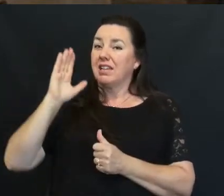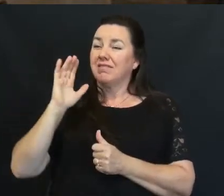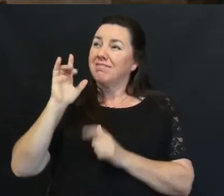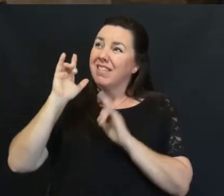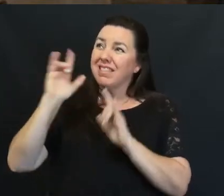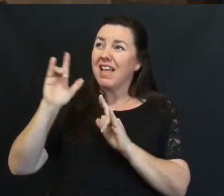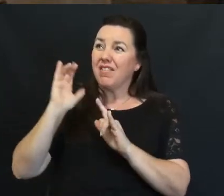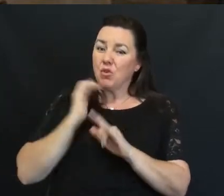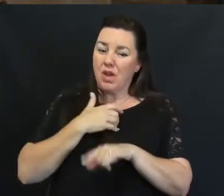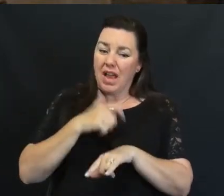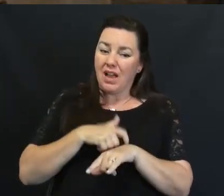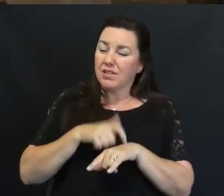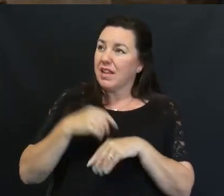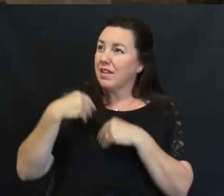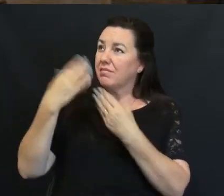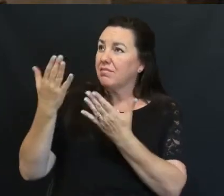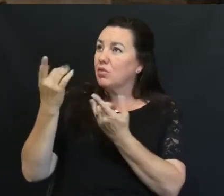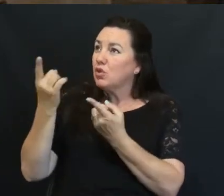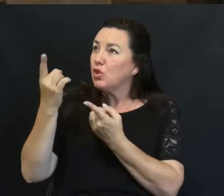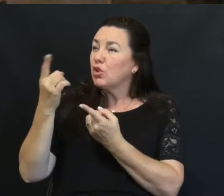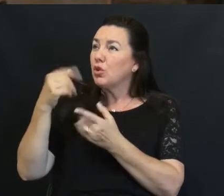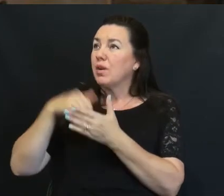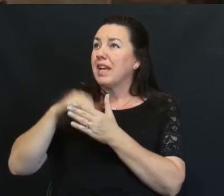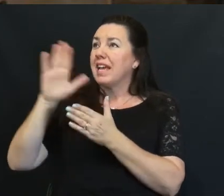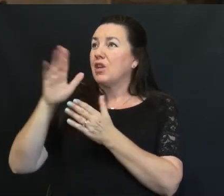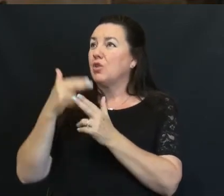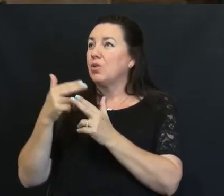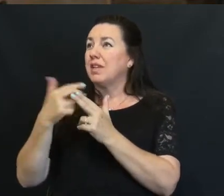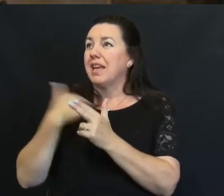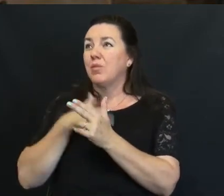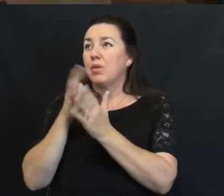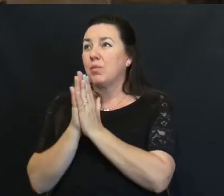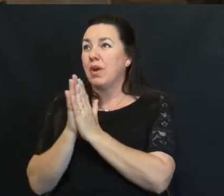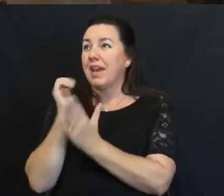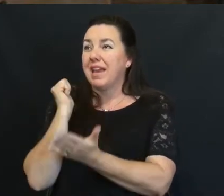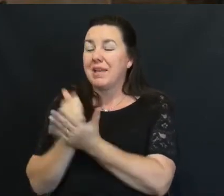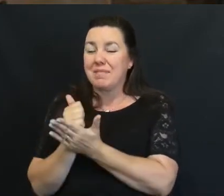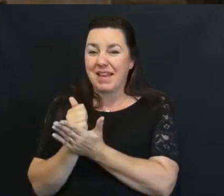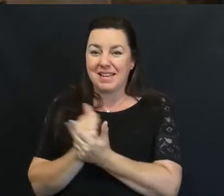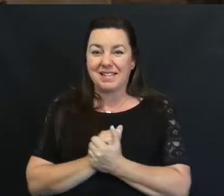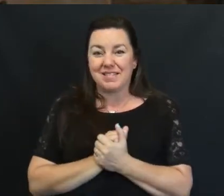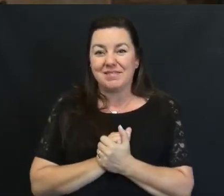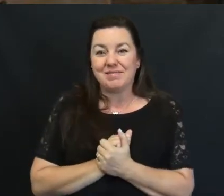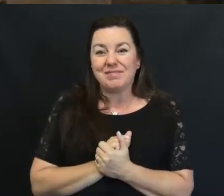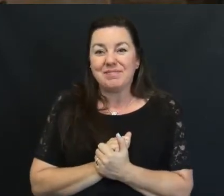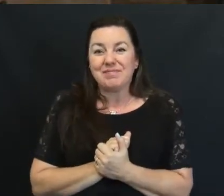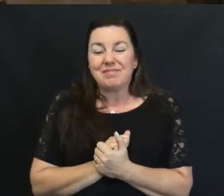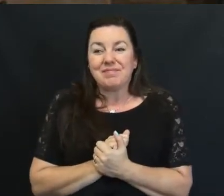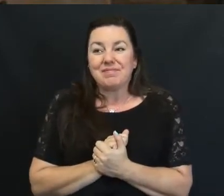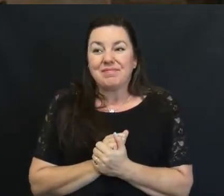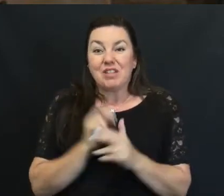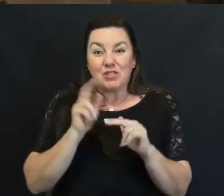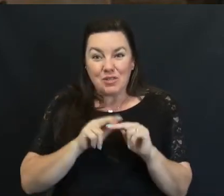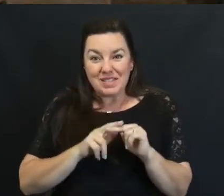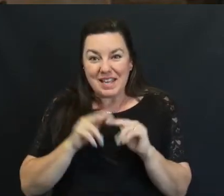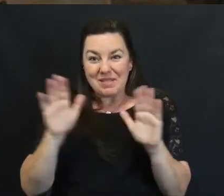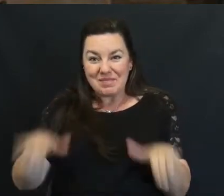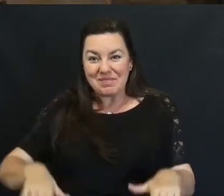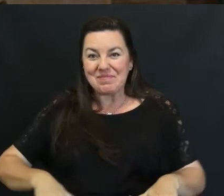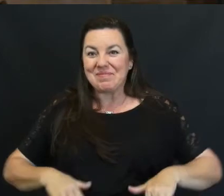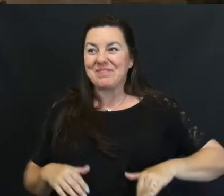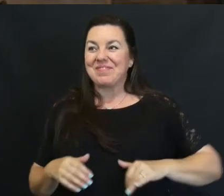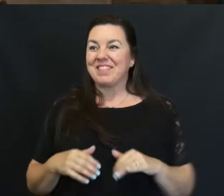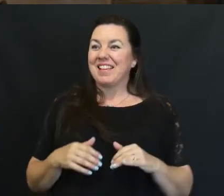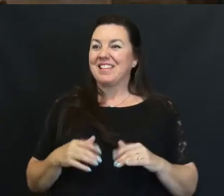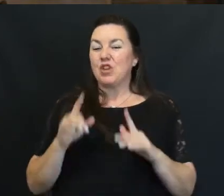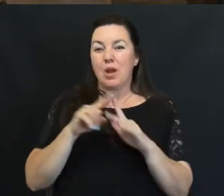to you And it's in your name we pray, amen You guys can have a seat So I'm going to